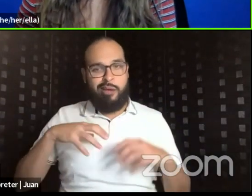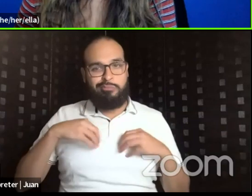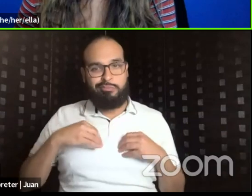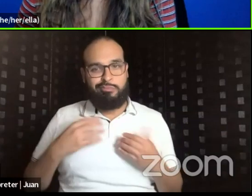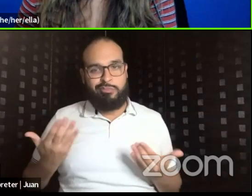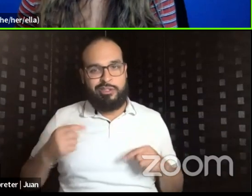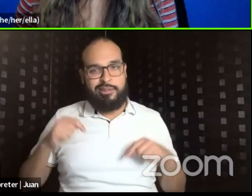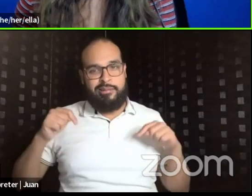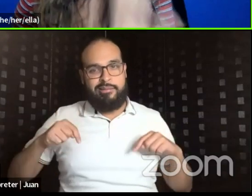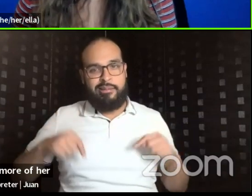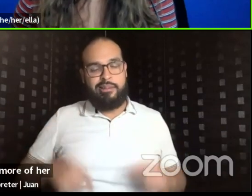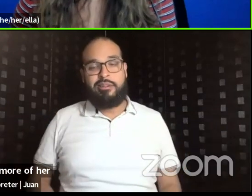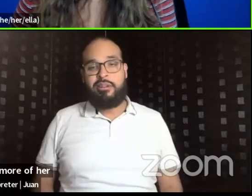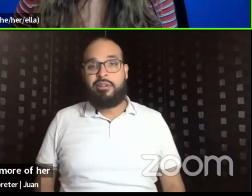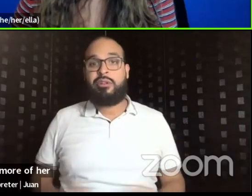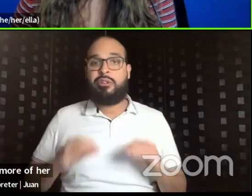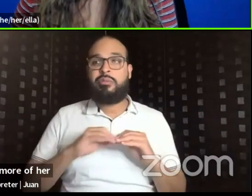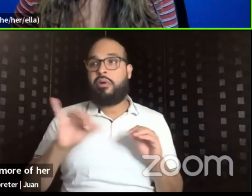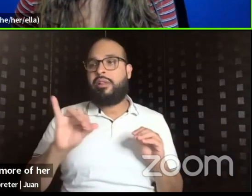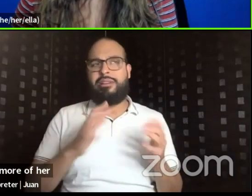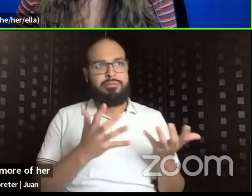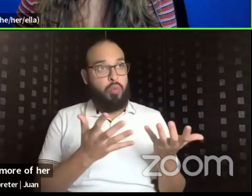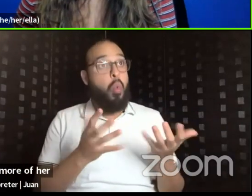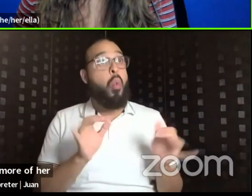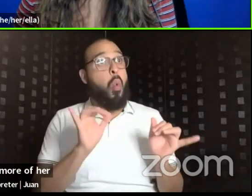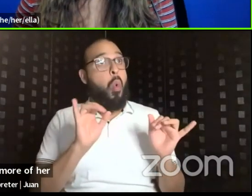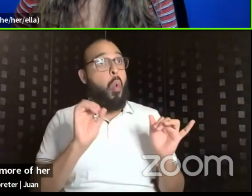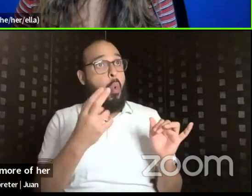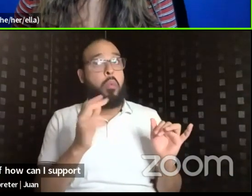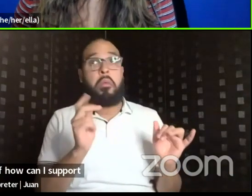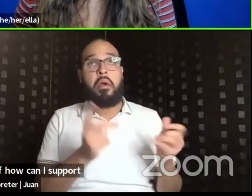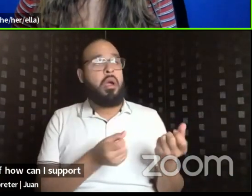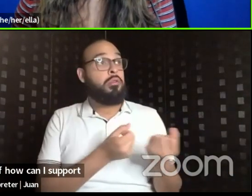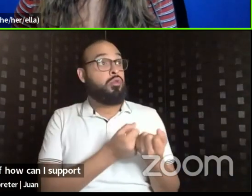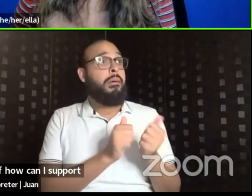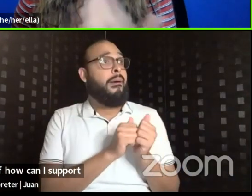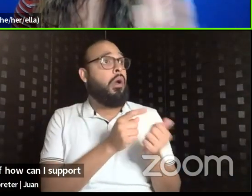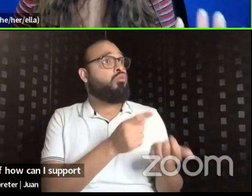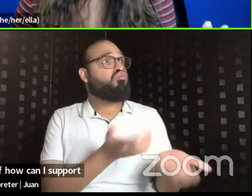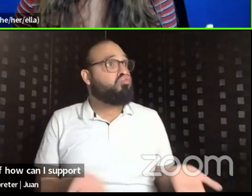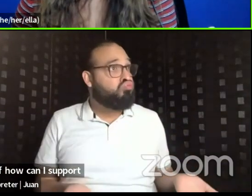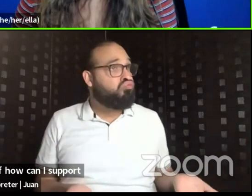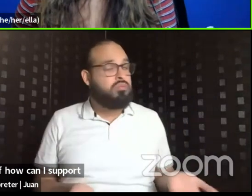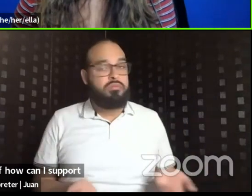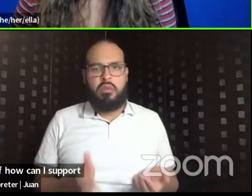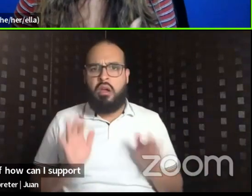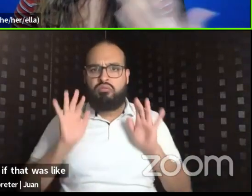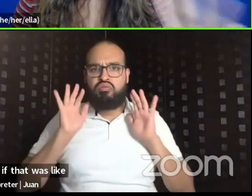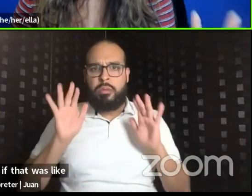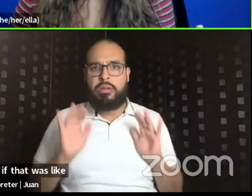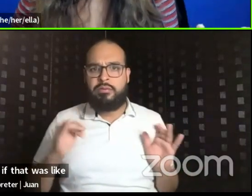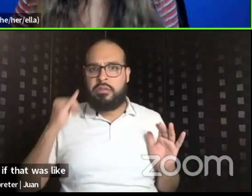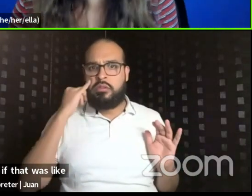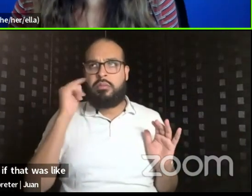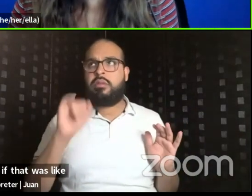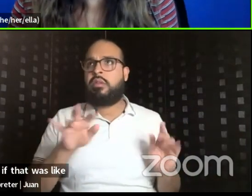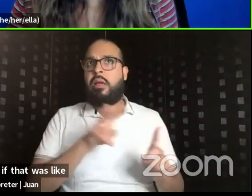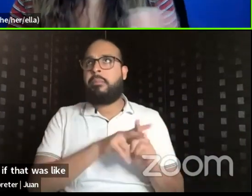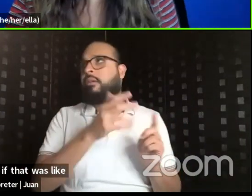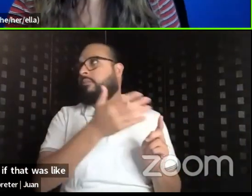more of a, how can I support you? Um, which is, which is wonderful if that was like that everywhere.